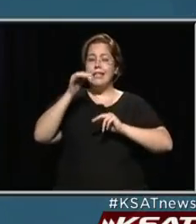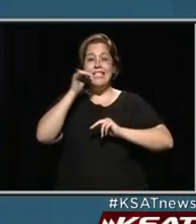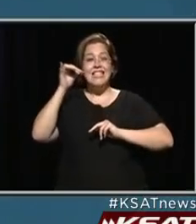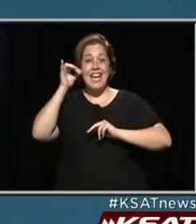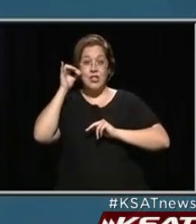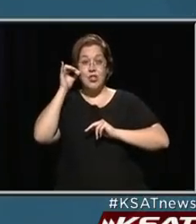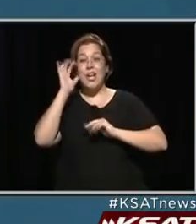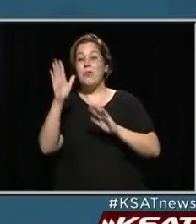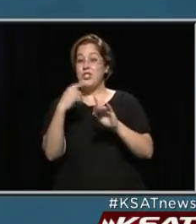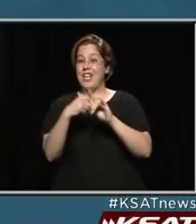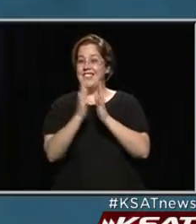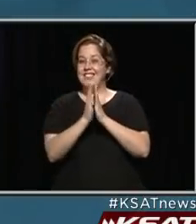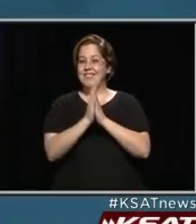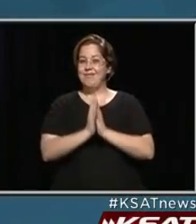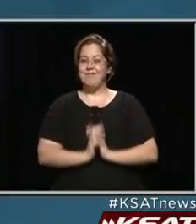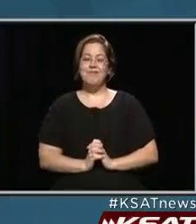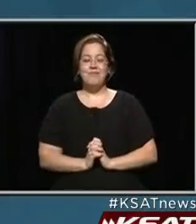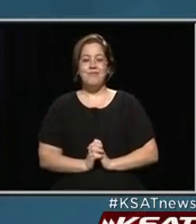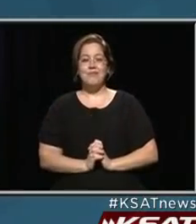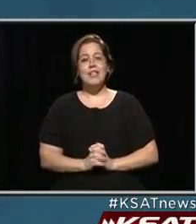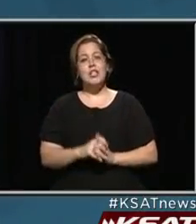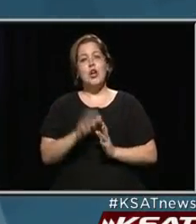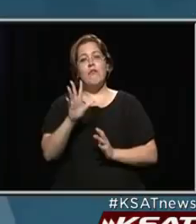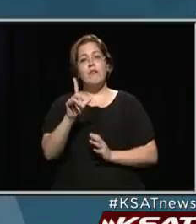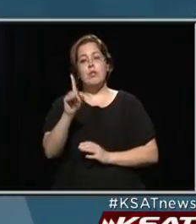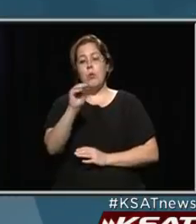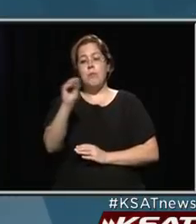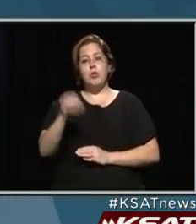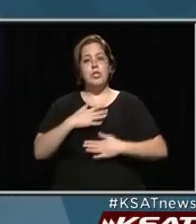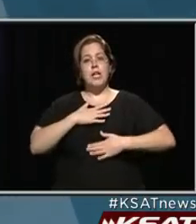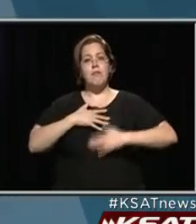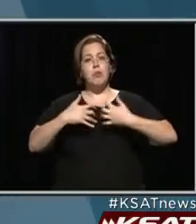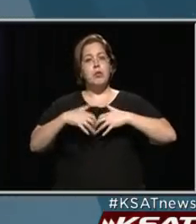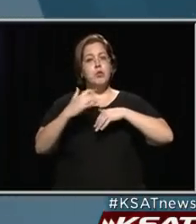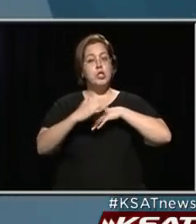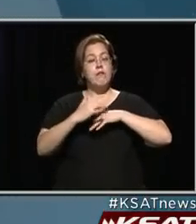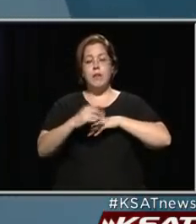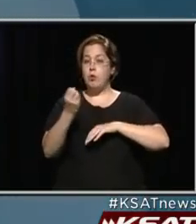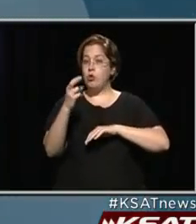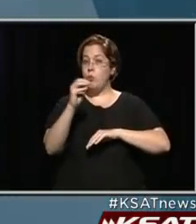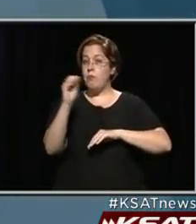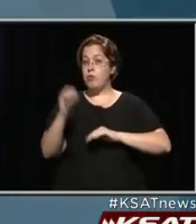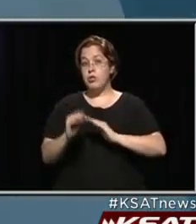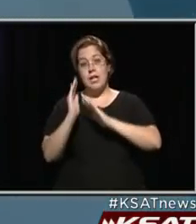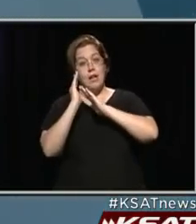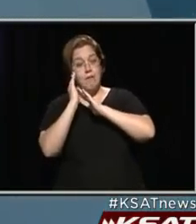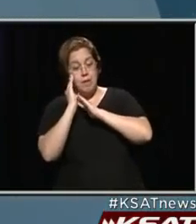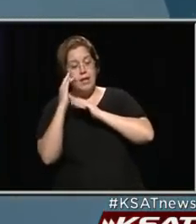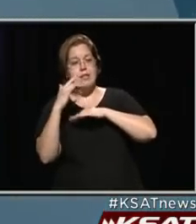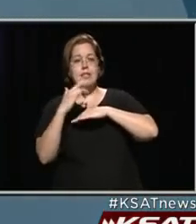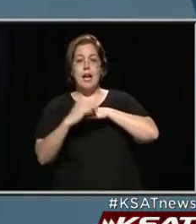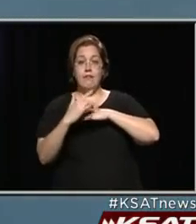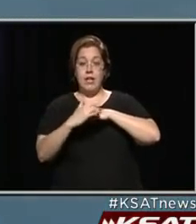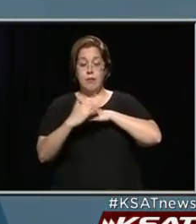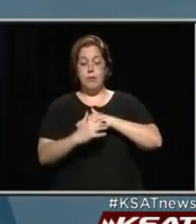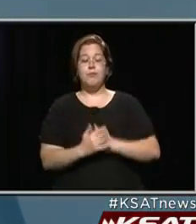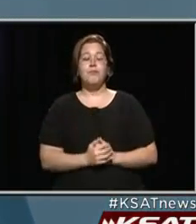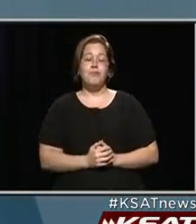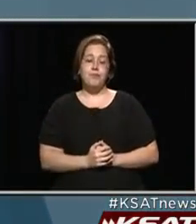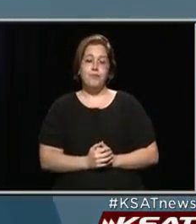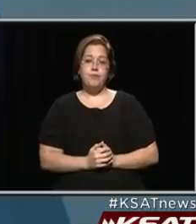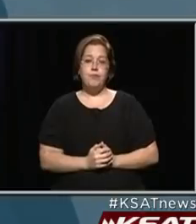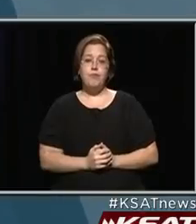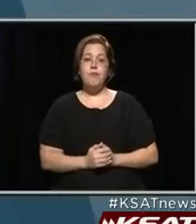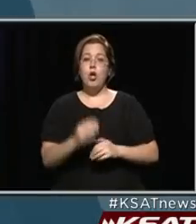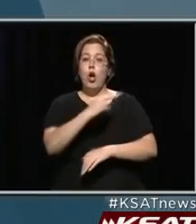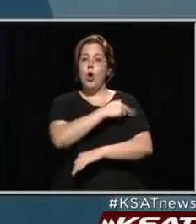is a good sign. There are 51% of ventilators available and 12% of hospital beds available, and our hospital system,